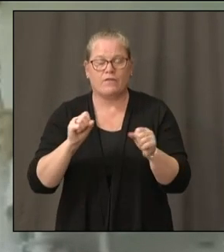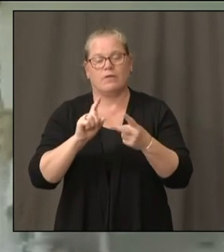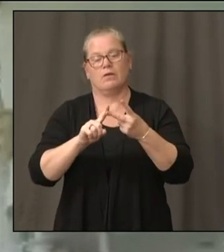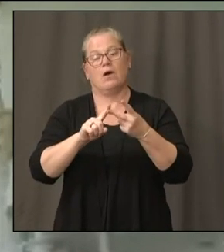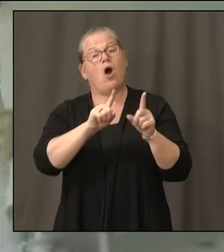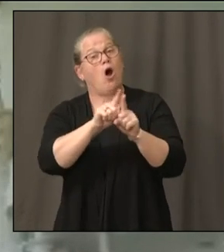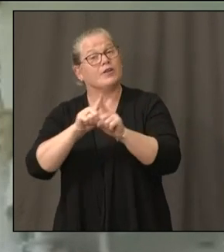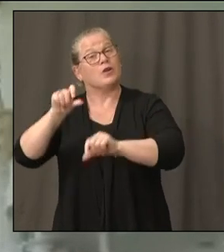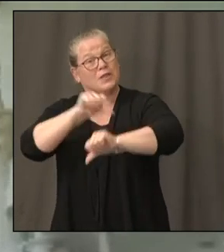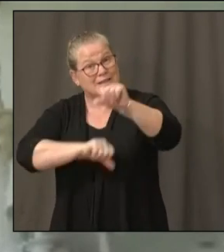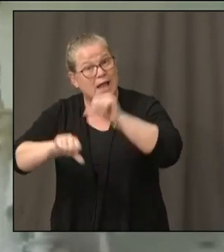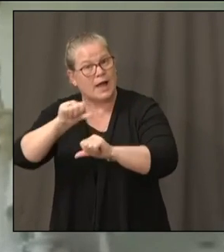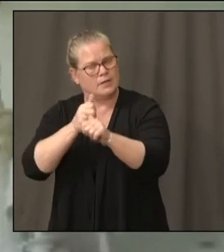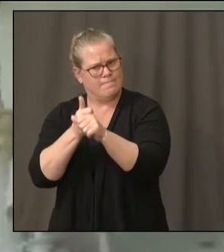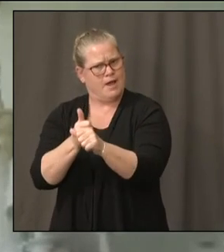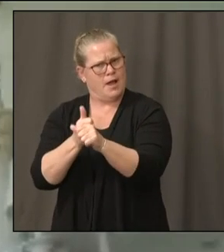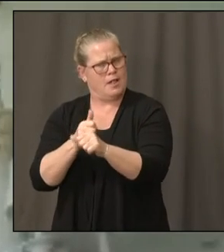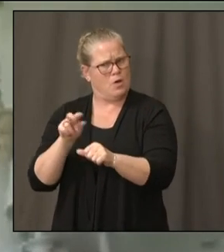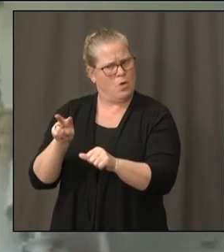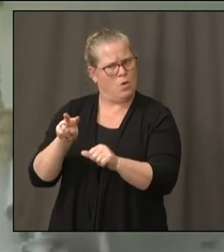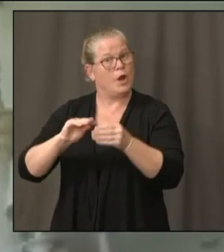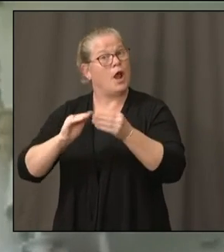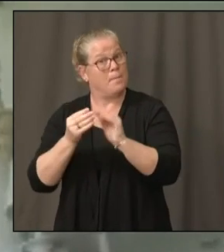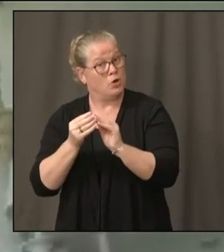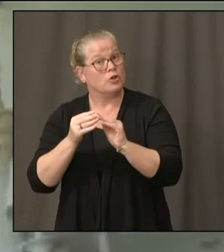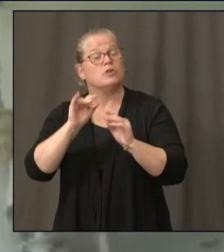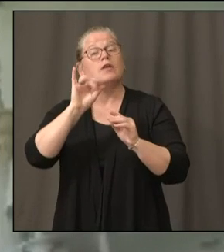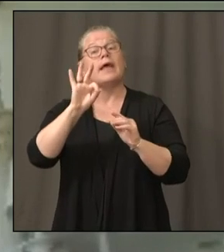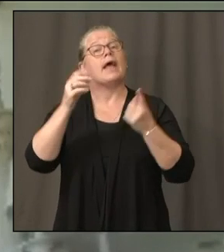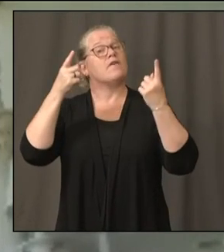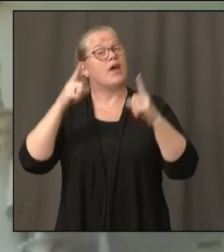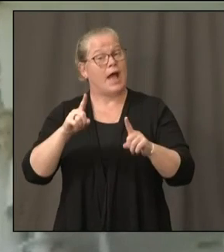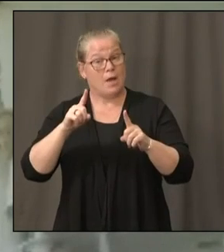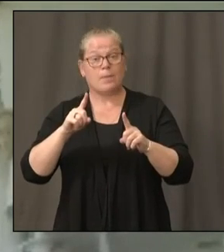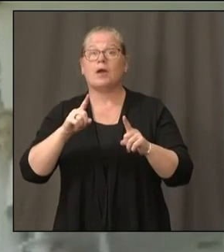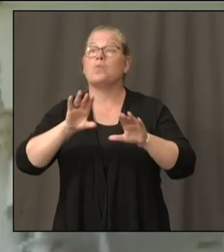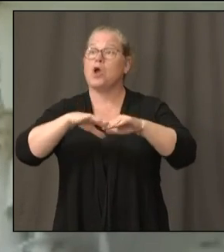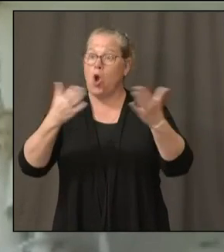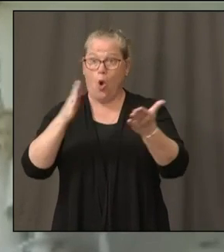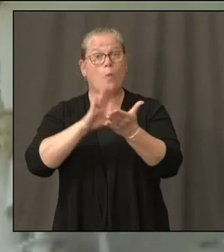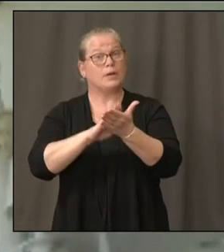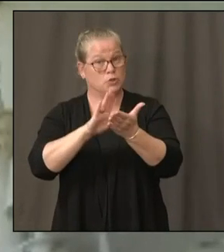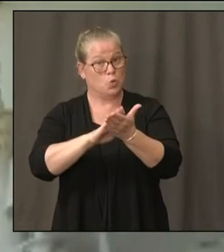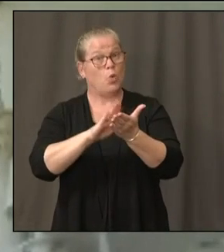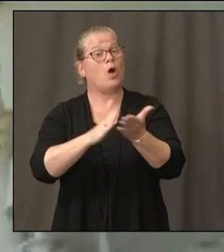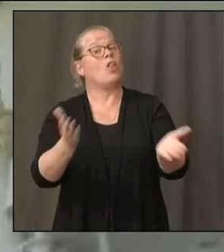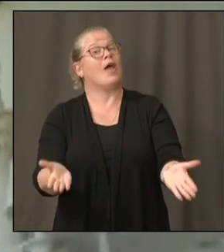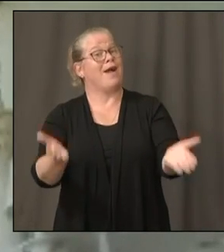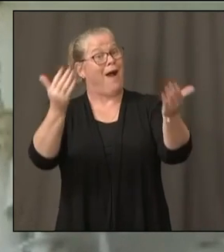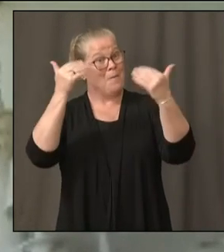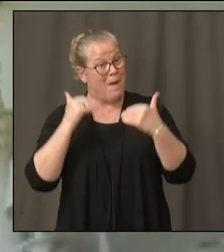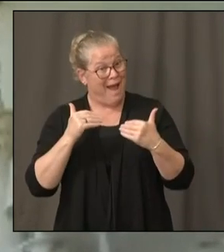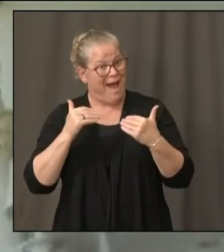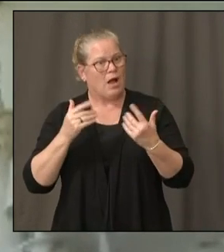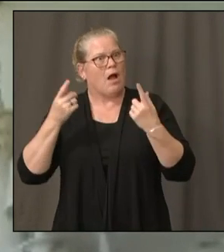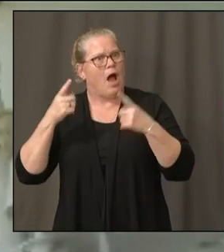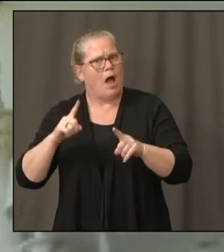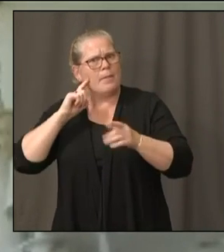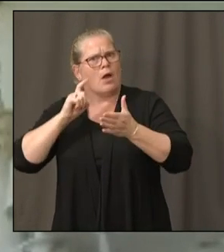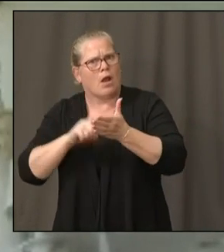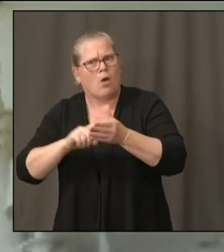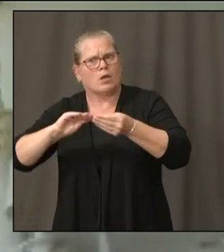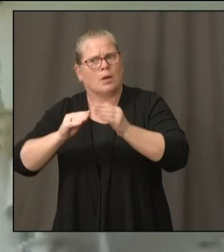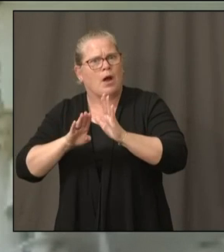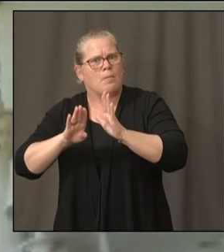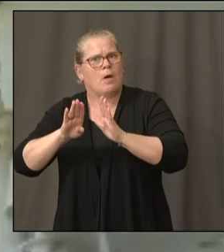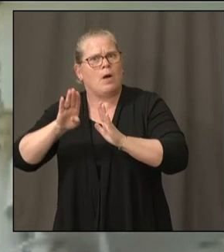hybrid model. If, in fact, the data ticks up and we realize we cannot bring all the children back and keep our